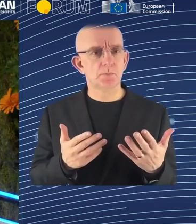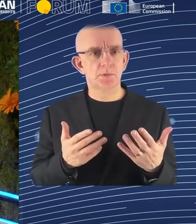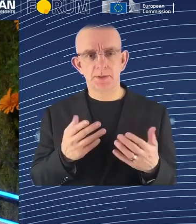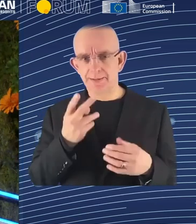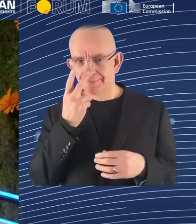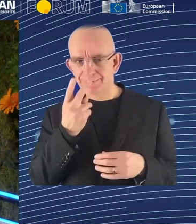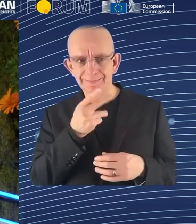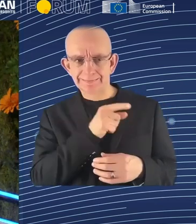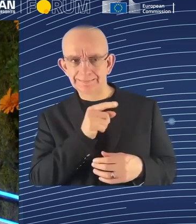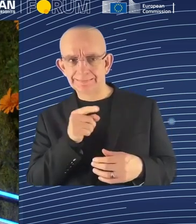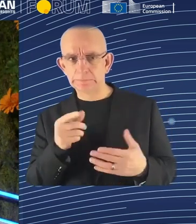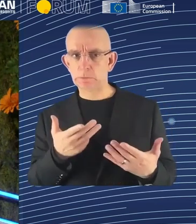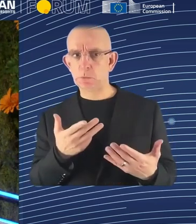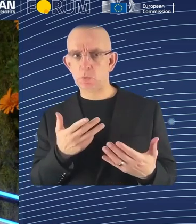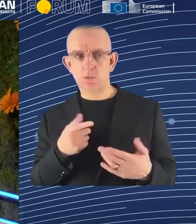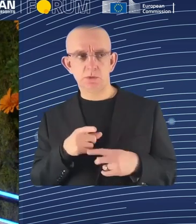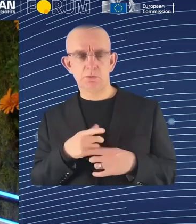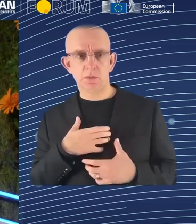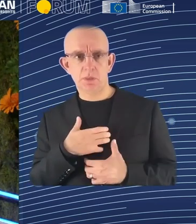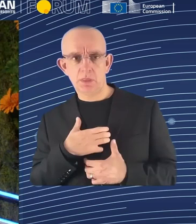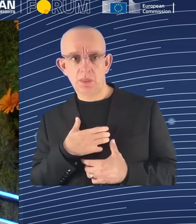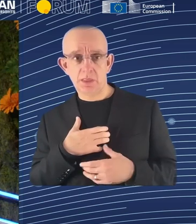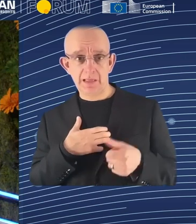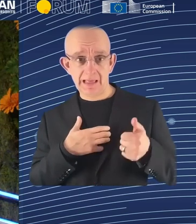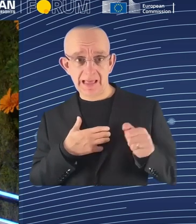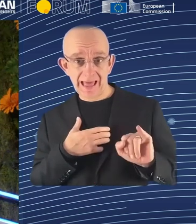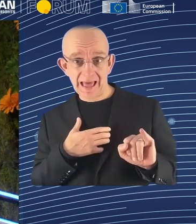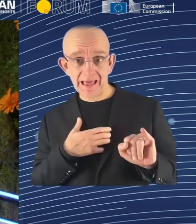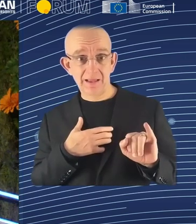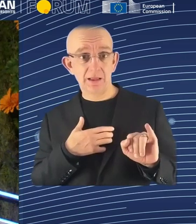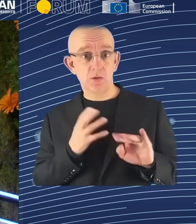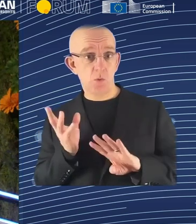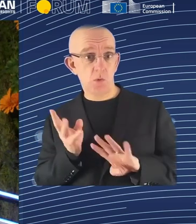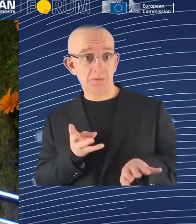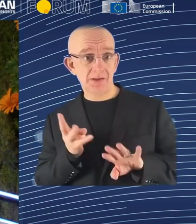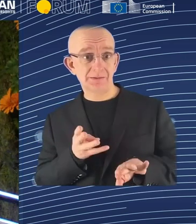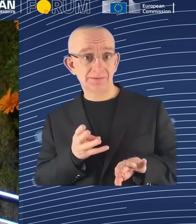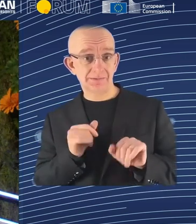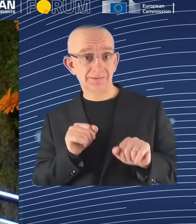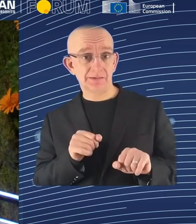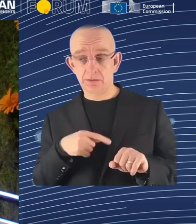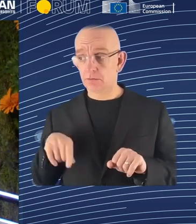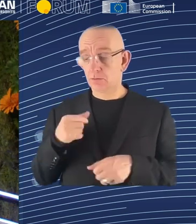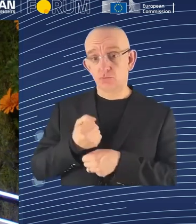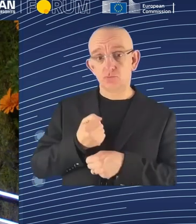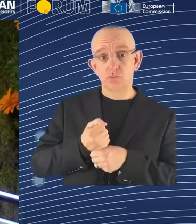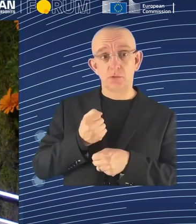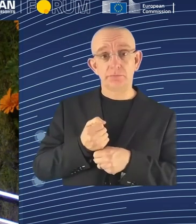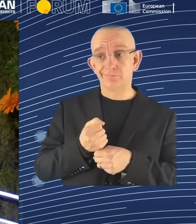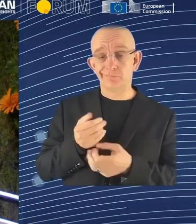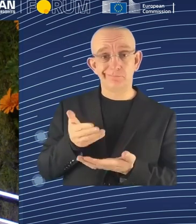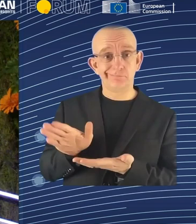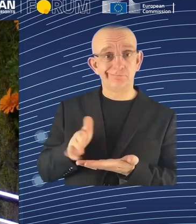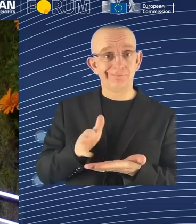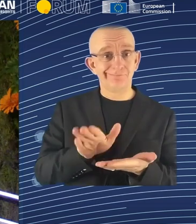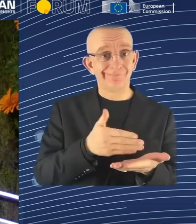disappear. Is there anything employment agencies can do to mitigate this risk? Are you working together and deal with